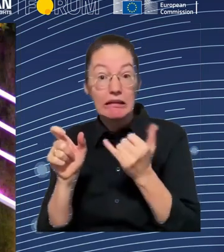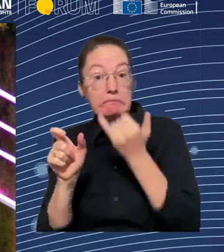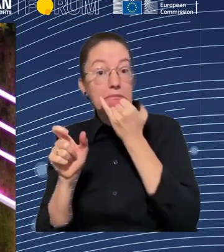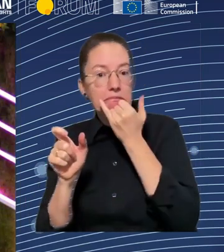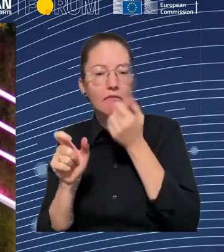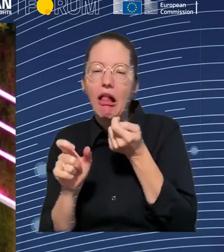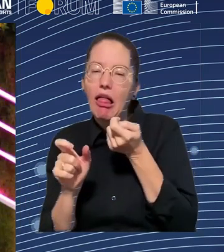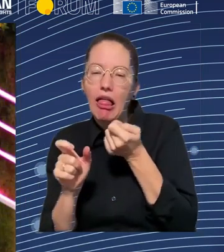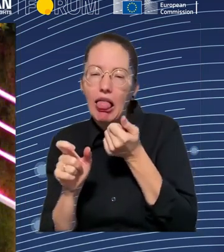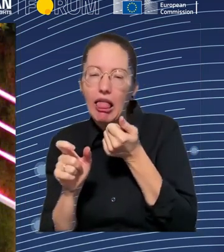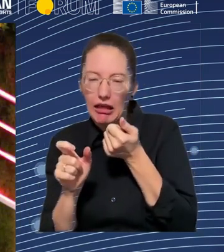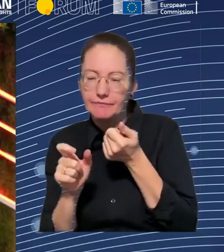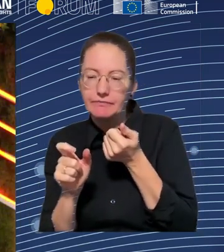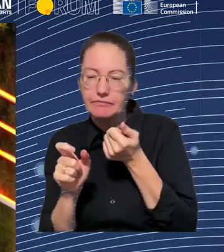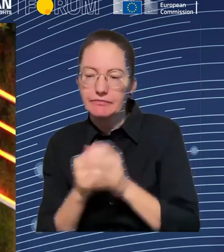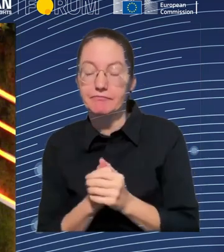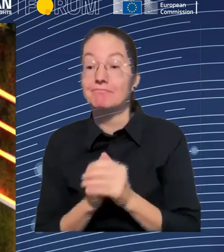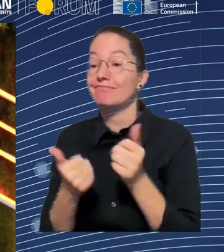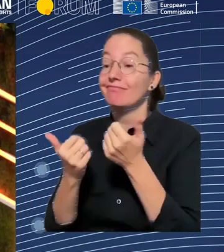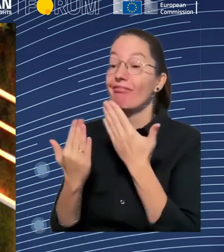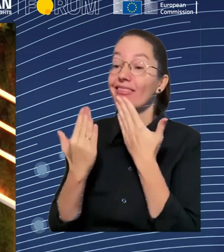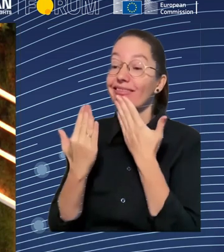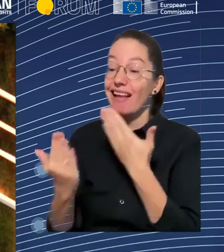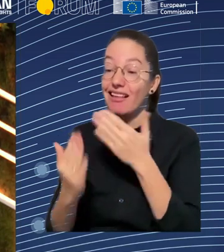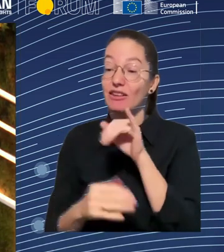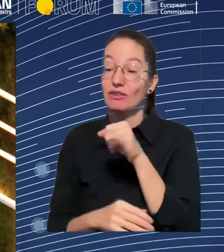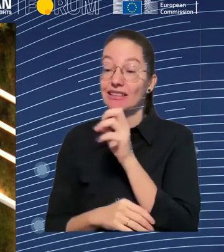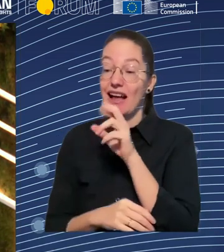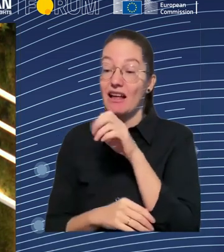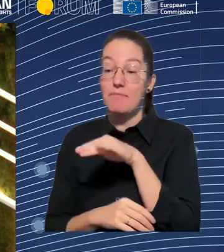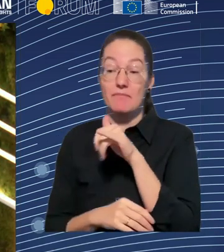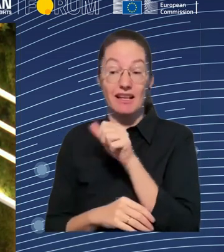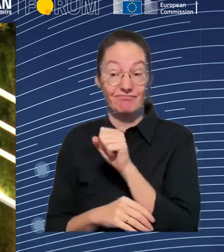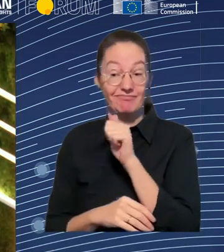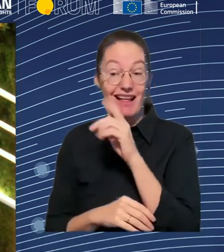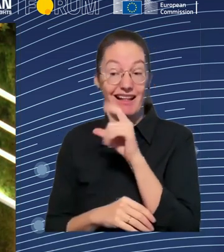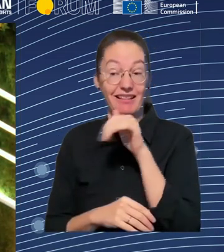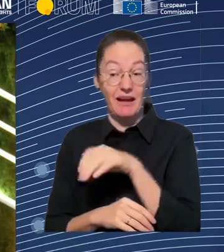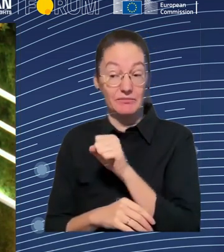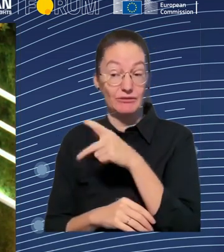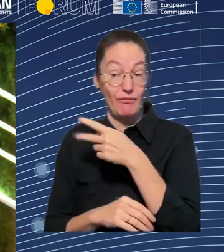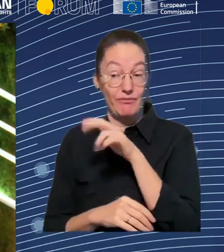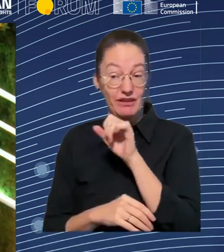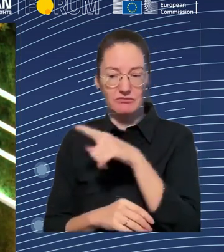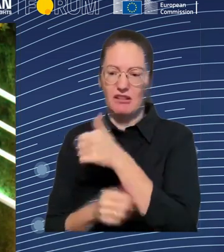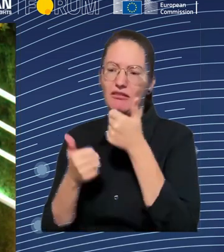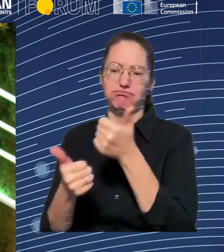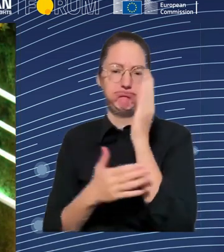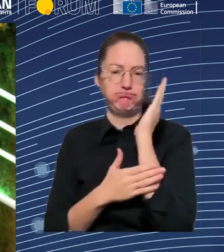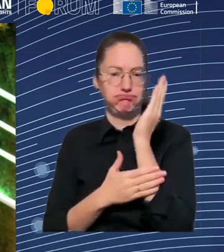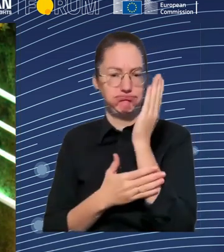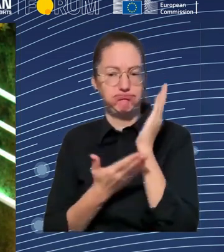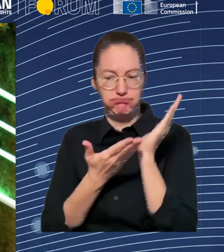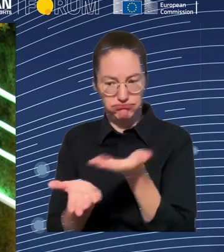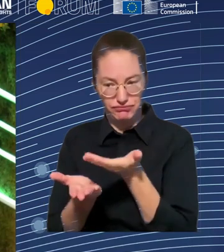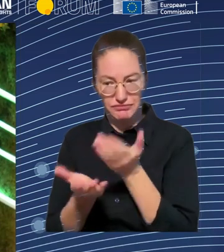And thank you for joining us again from California. Can you please tell us about the potential benefits and